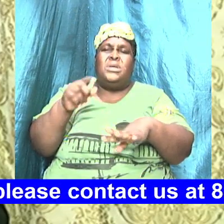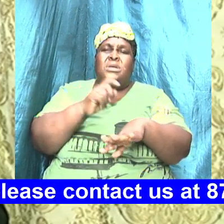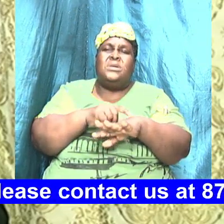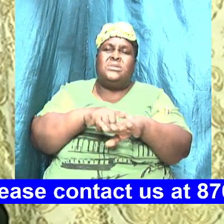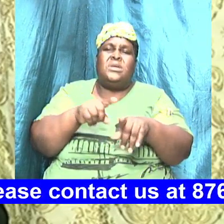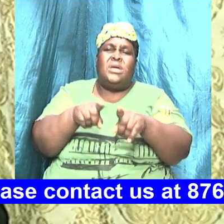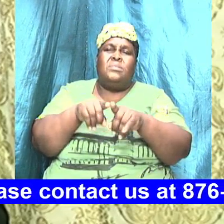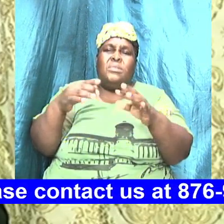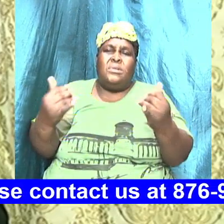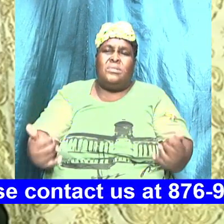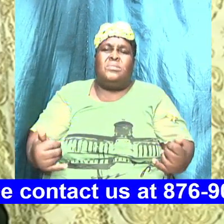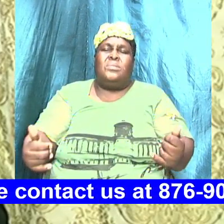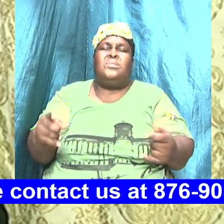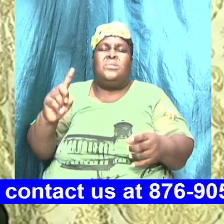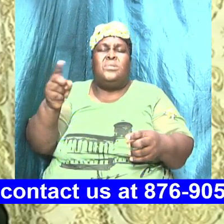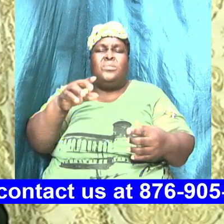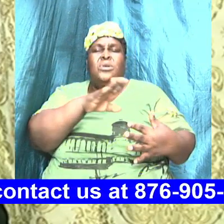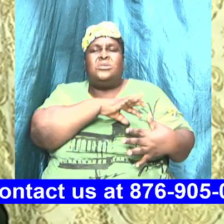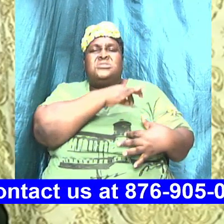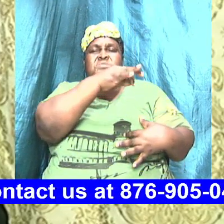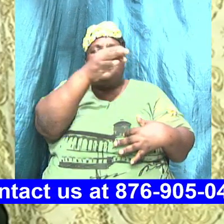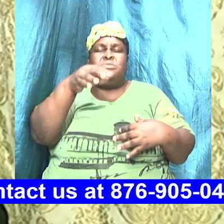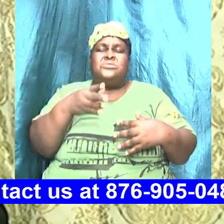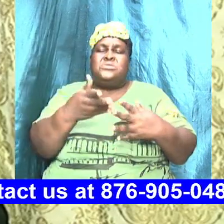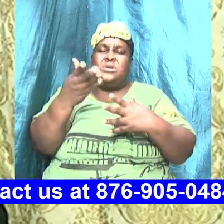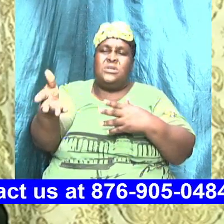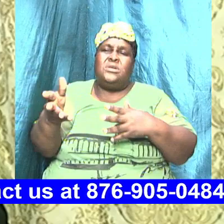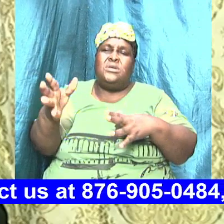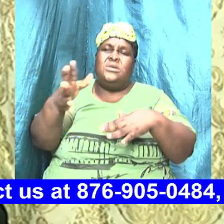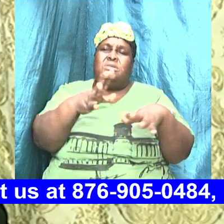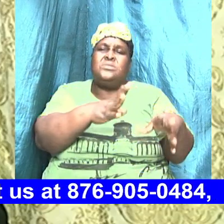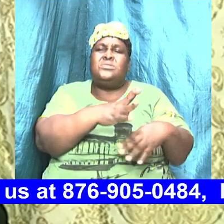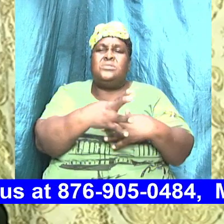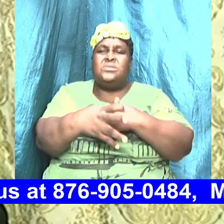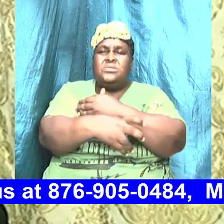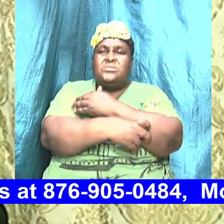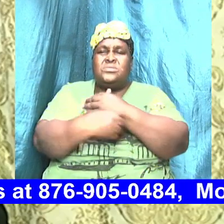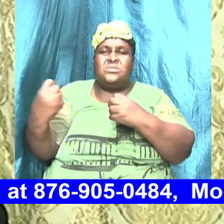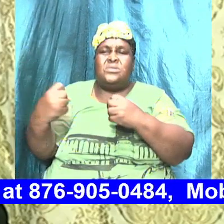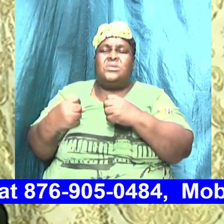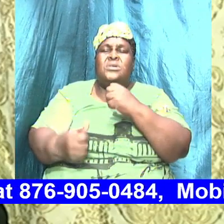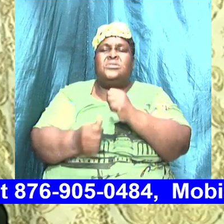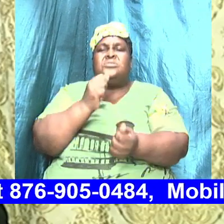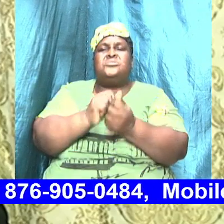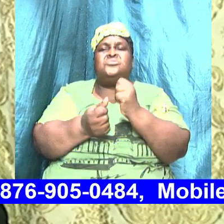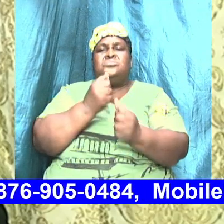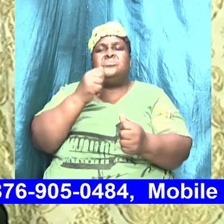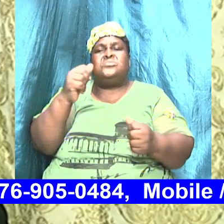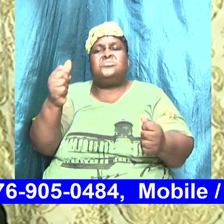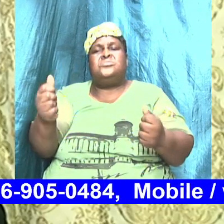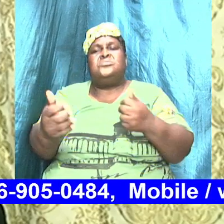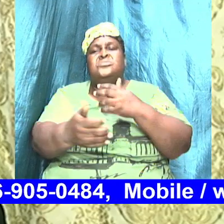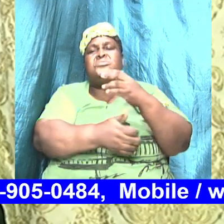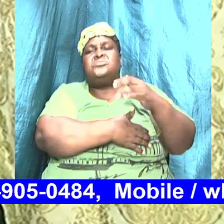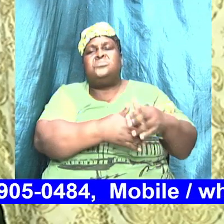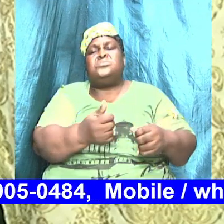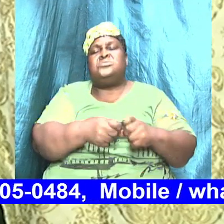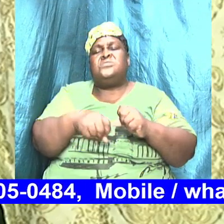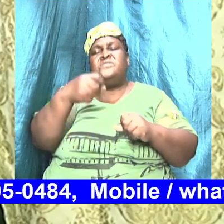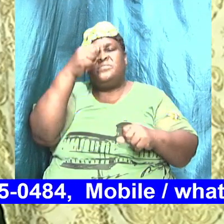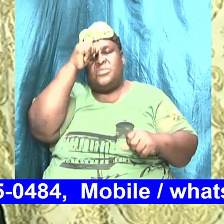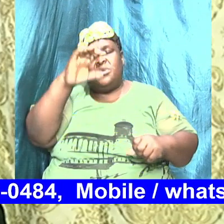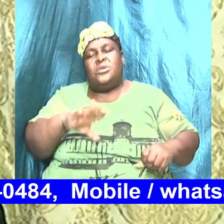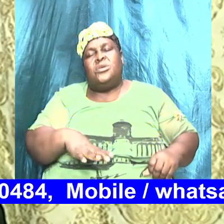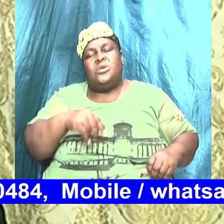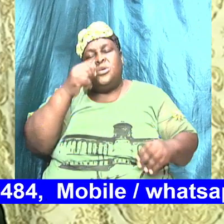This God Where The Spirits Are There God To Snatch To Destroy The Souls Of Men But We Pray God For